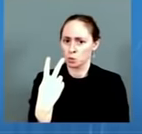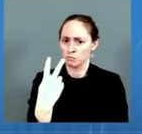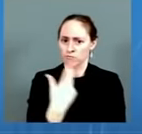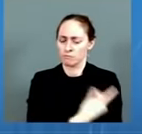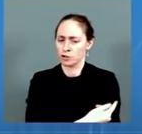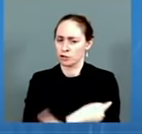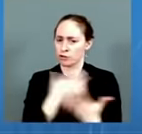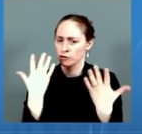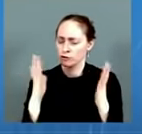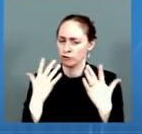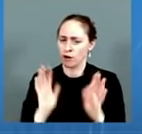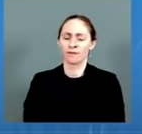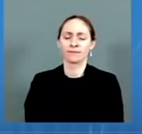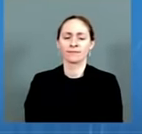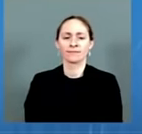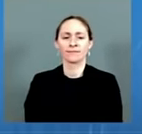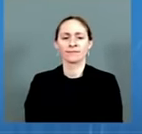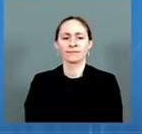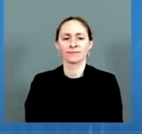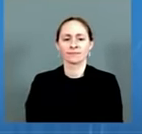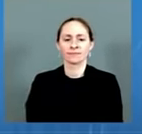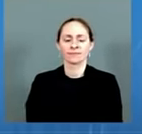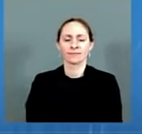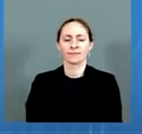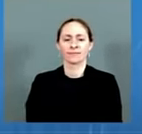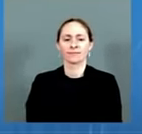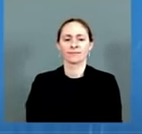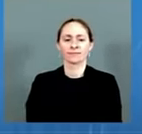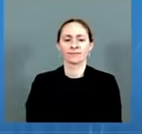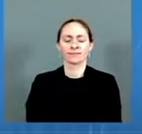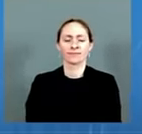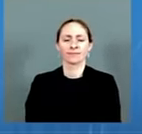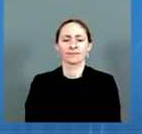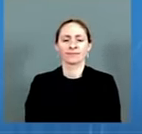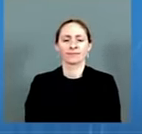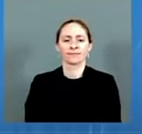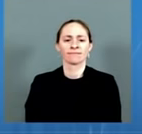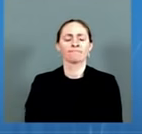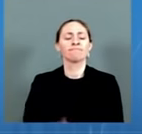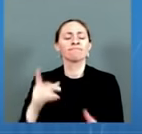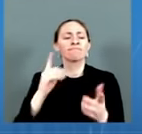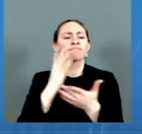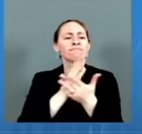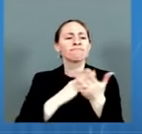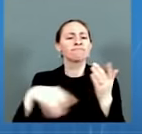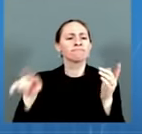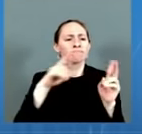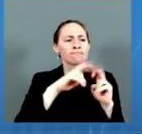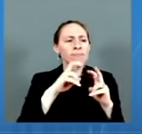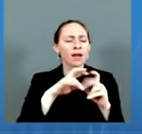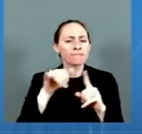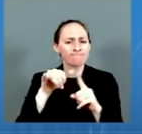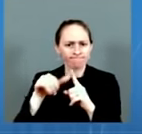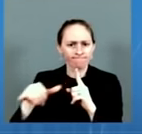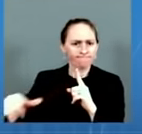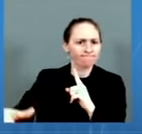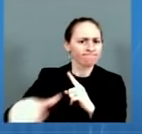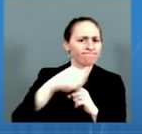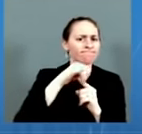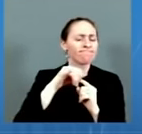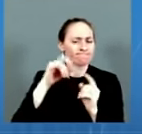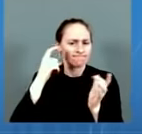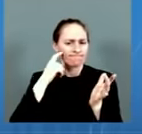other studies, the effectiveness against SARS-CoV-2 infection is about 33%,